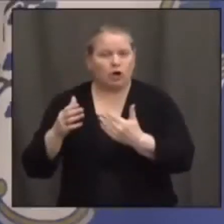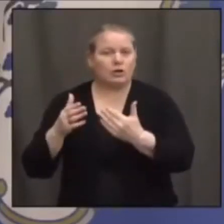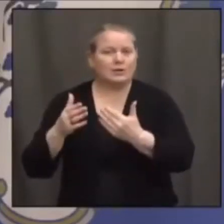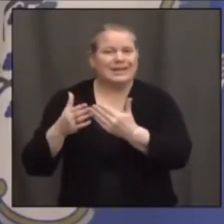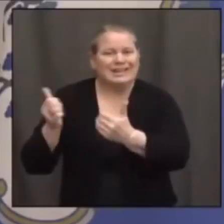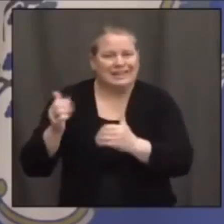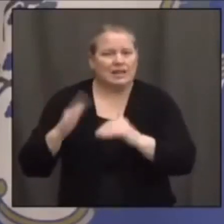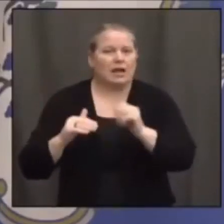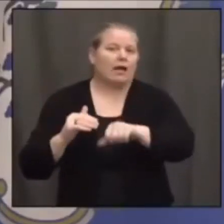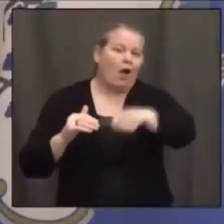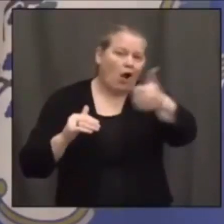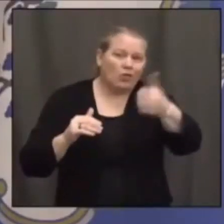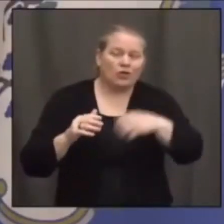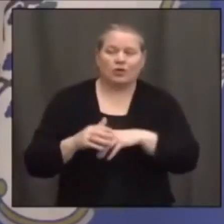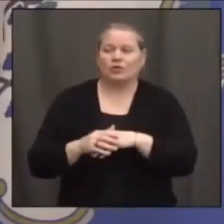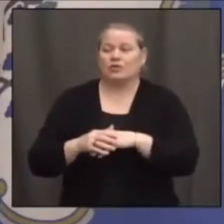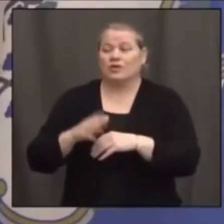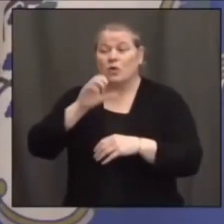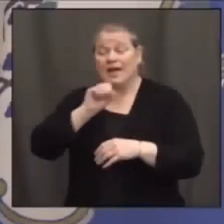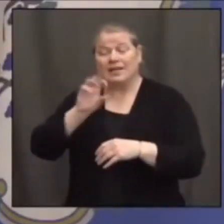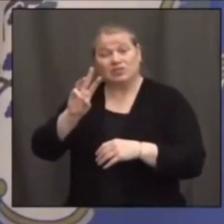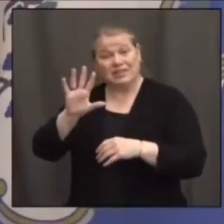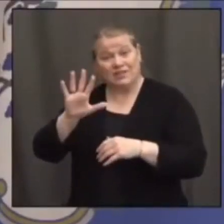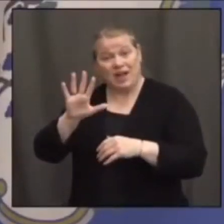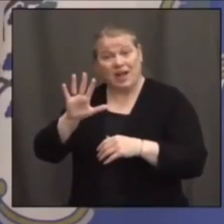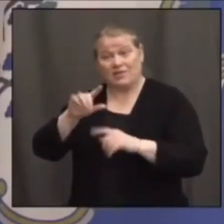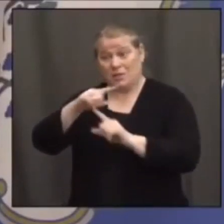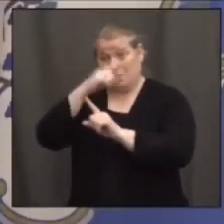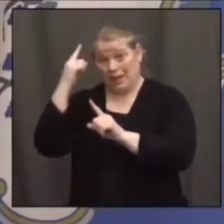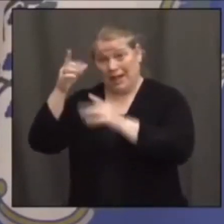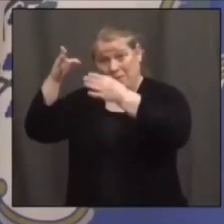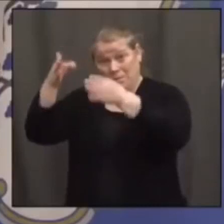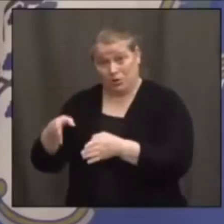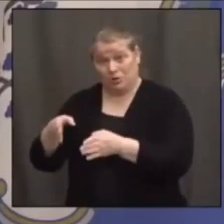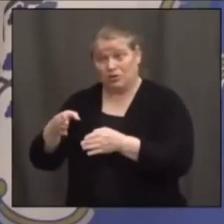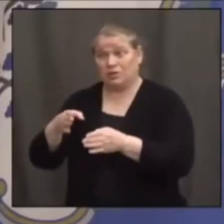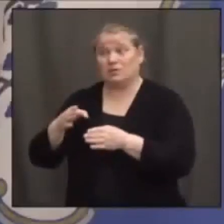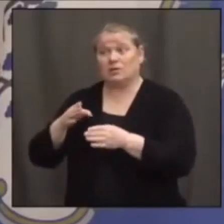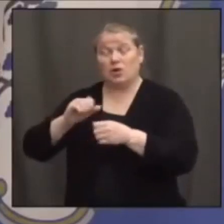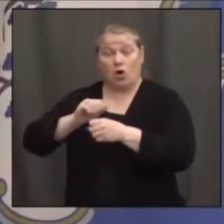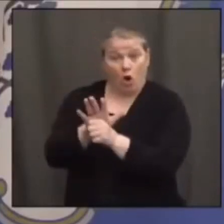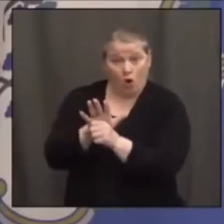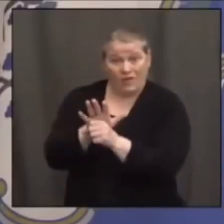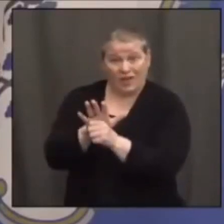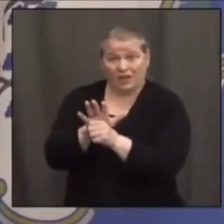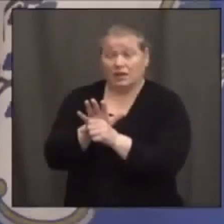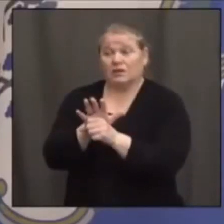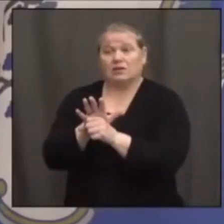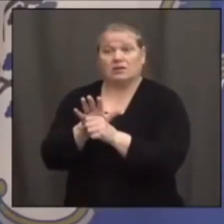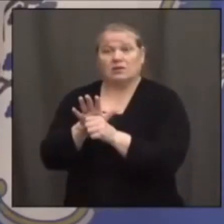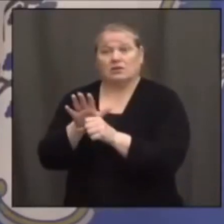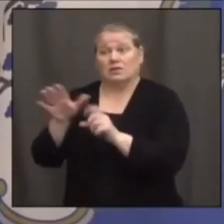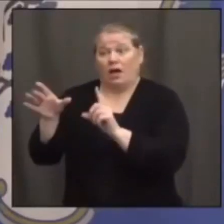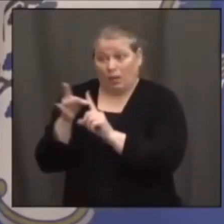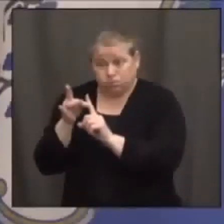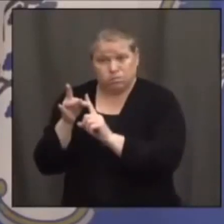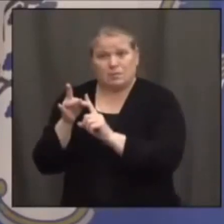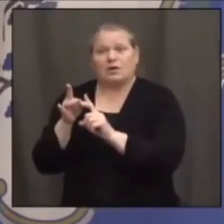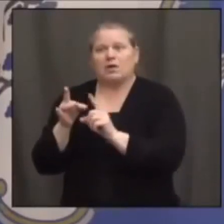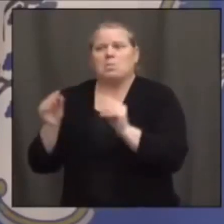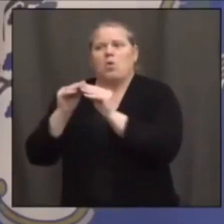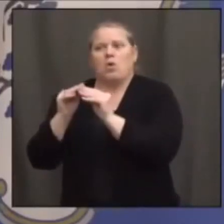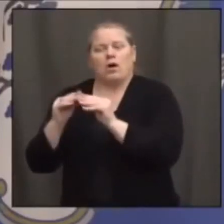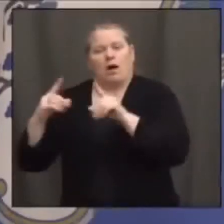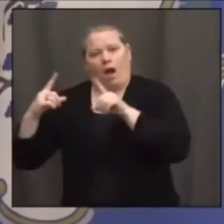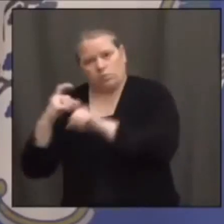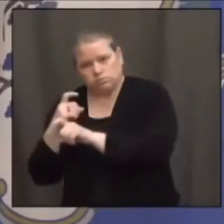if you're black, to suffer severe complications from COVID than a 75-year-old white person. So I think